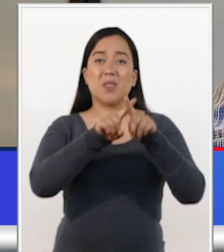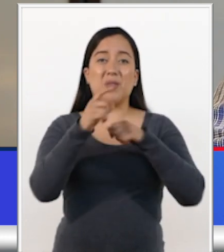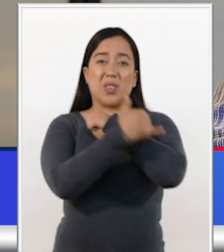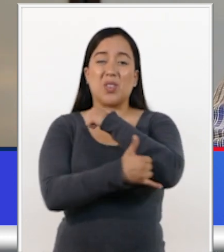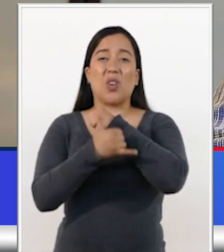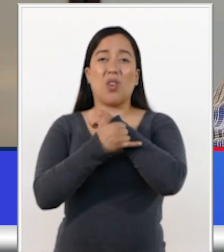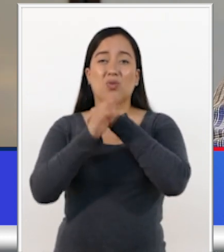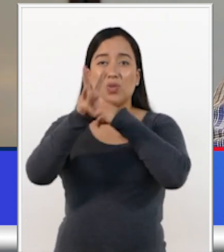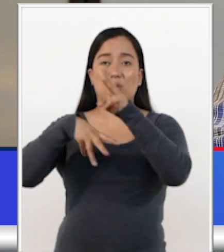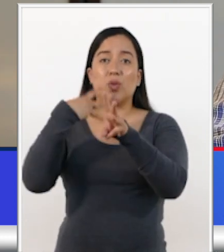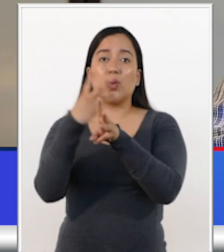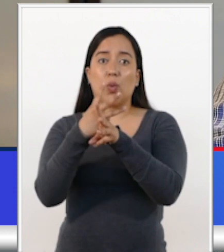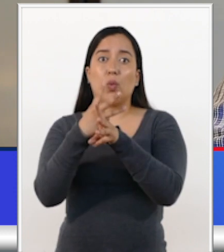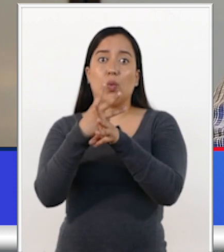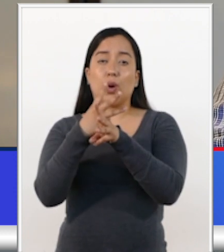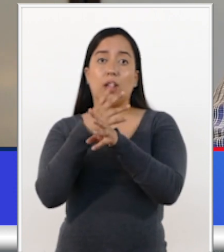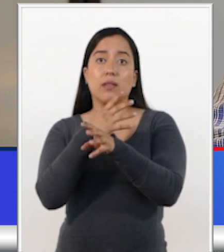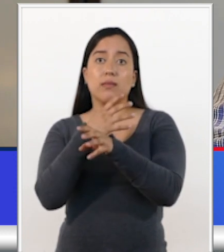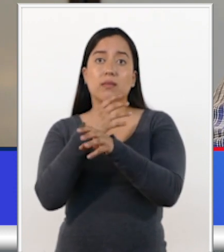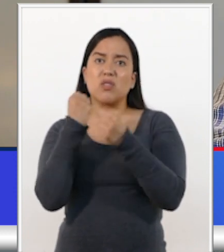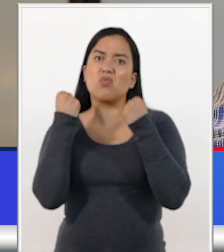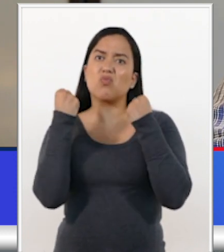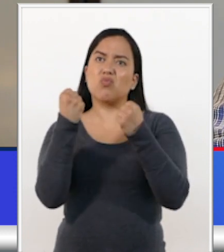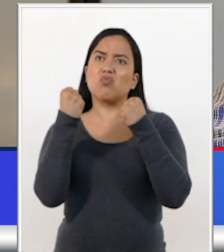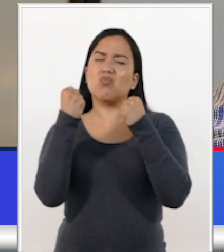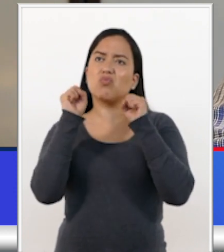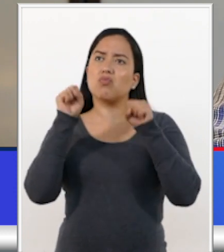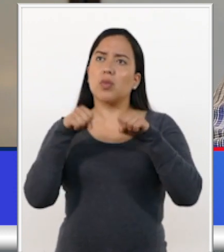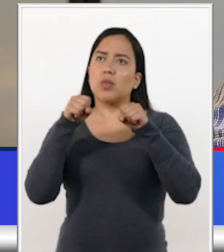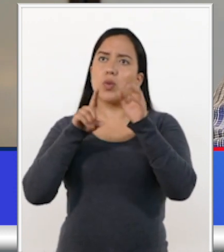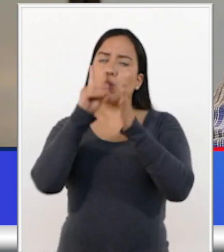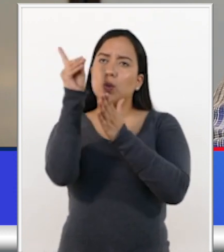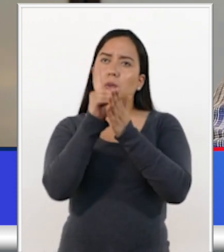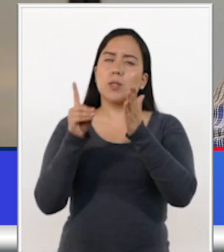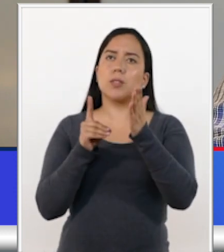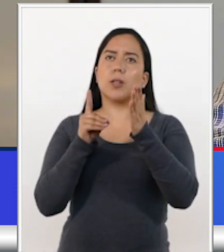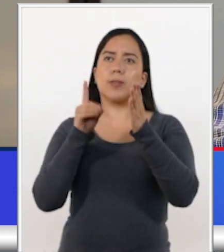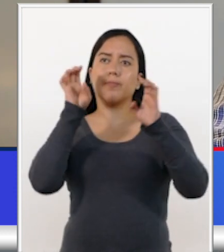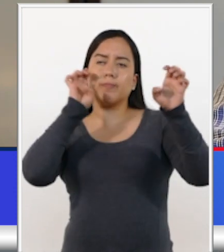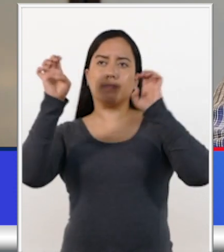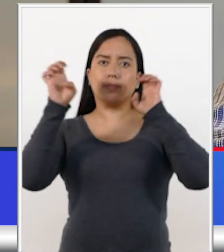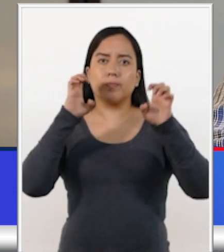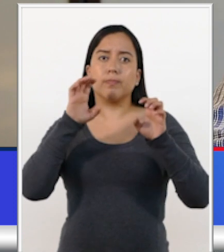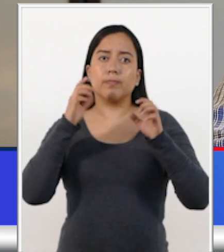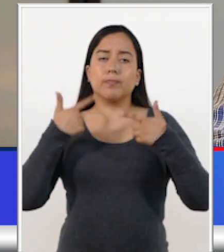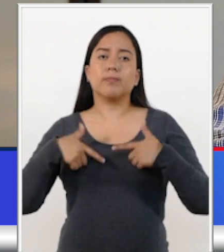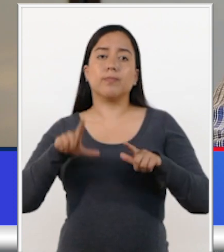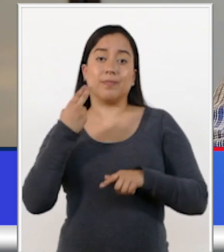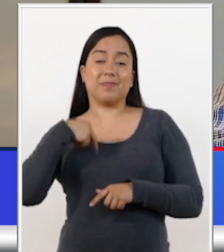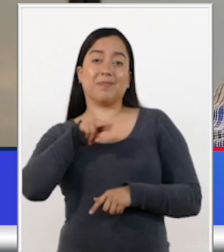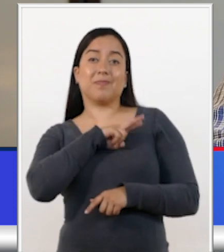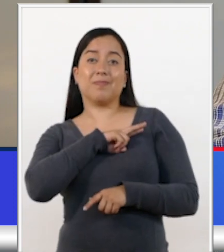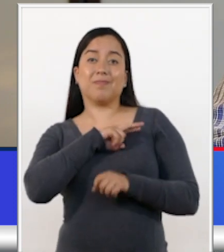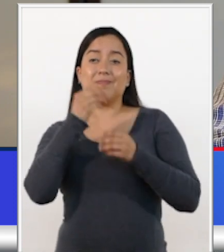In this light, strengthening the capabilities to design and deliver effective training allows us to properly transmit